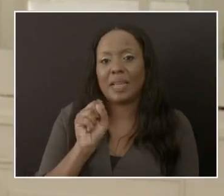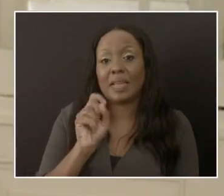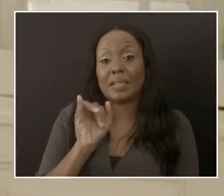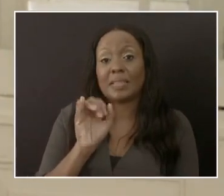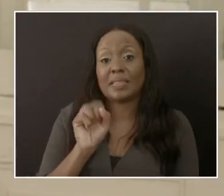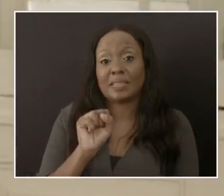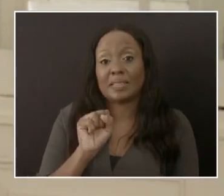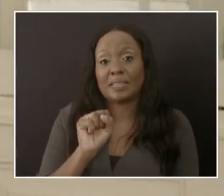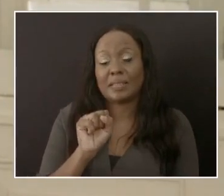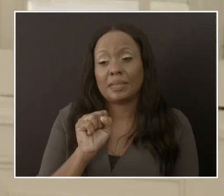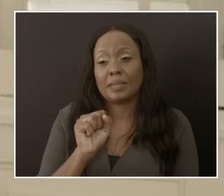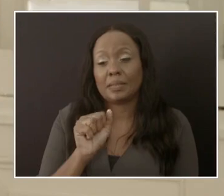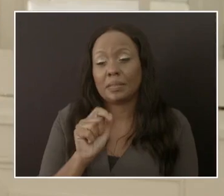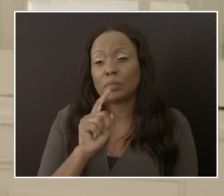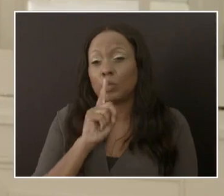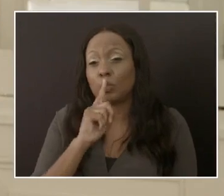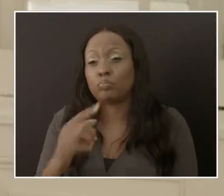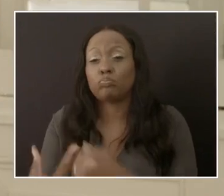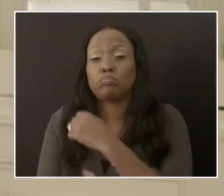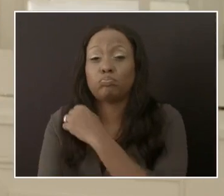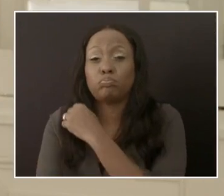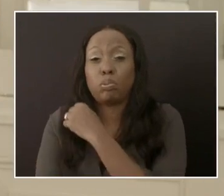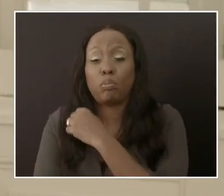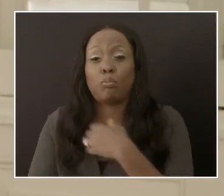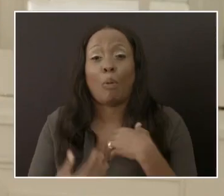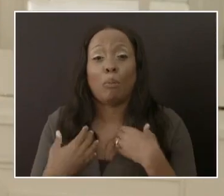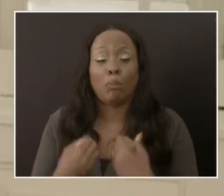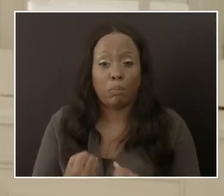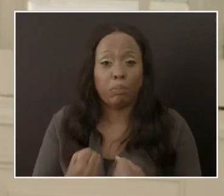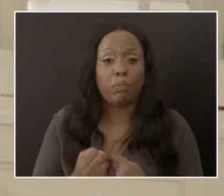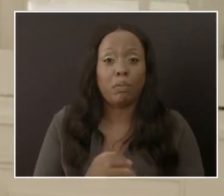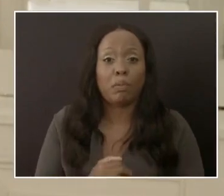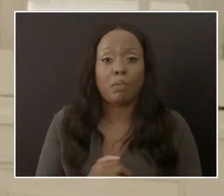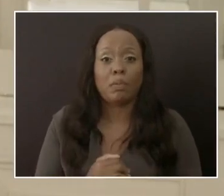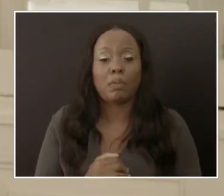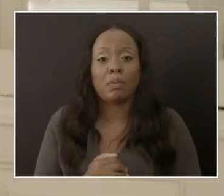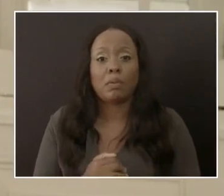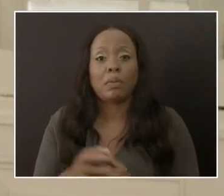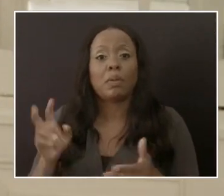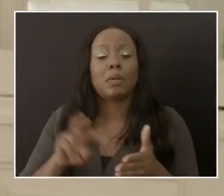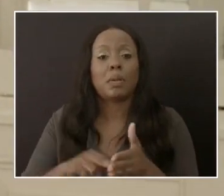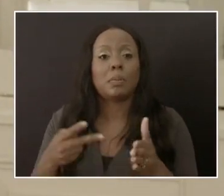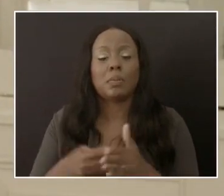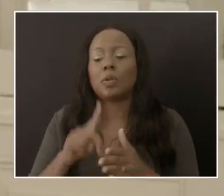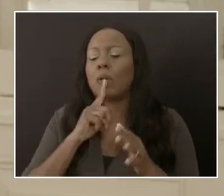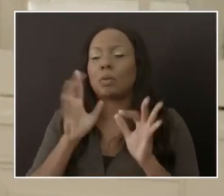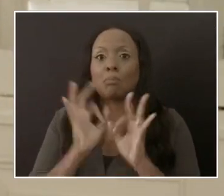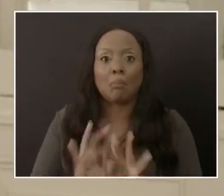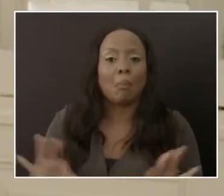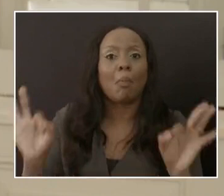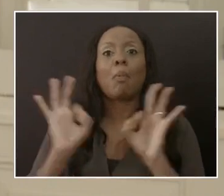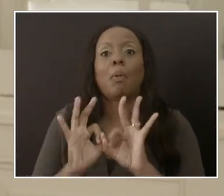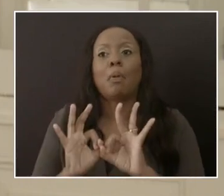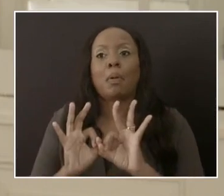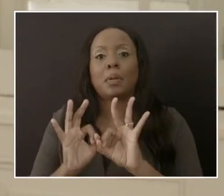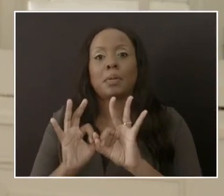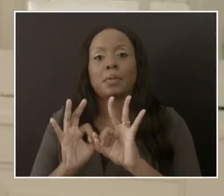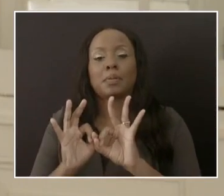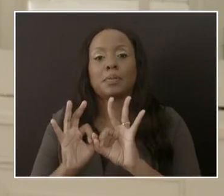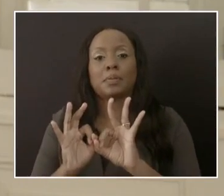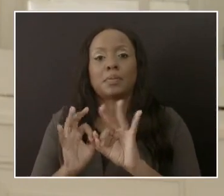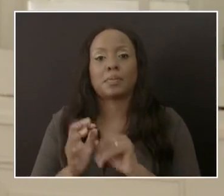outcomes. And therefore, it is absolutely critical that that segment of the population,